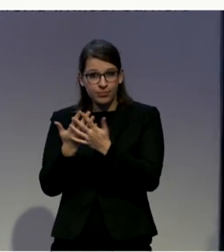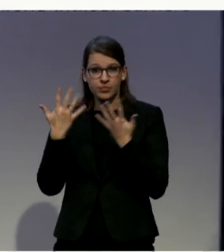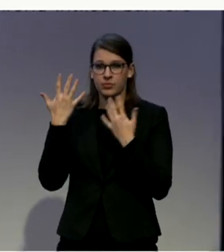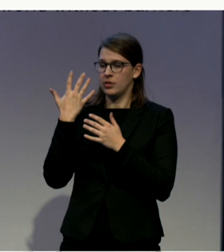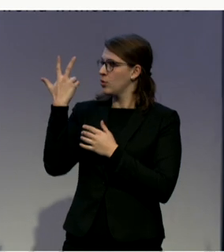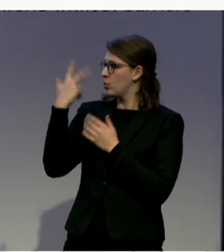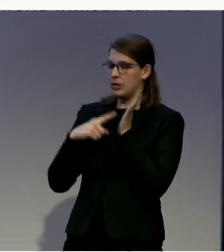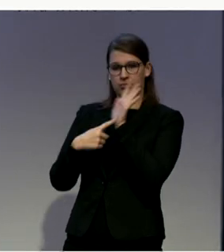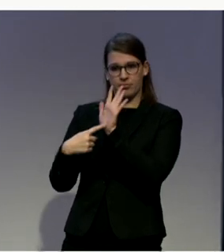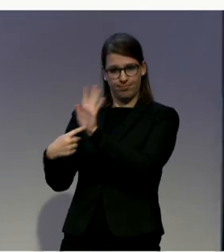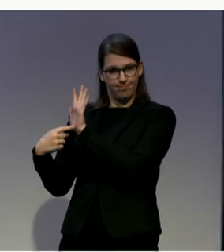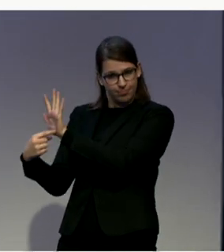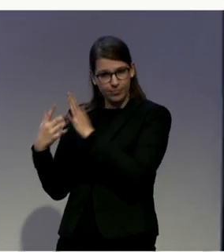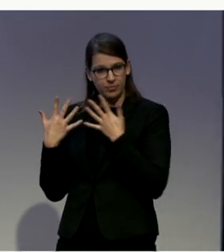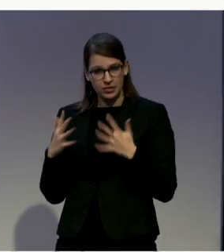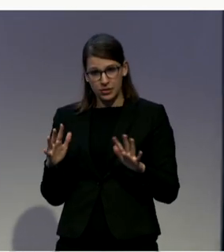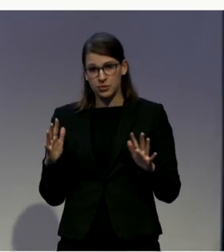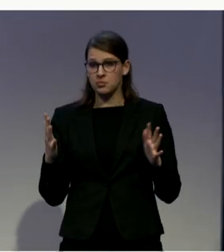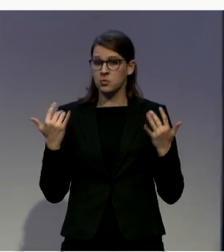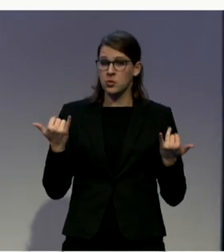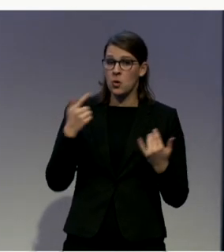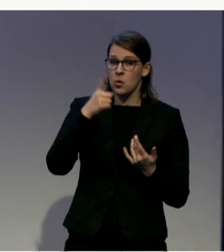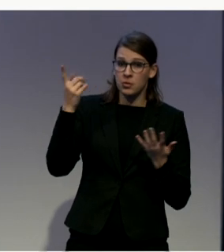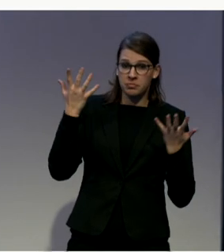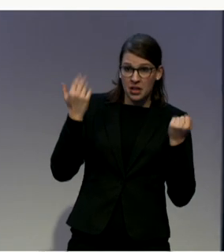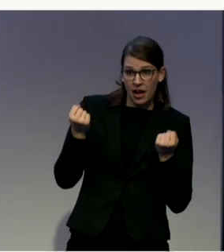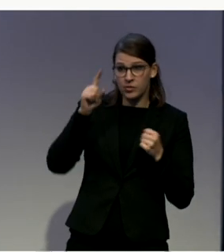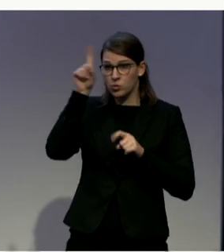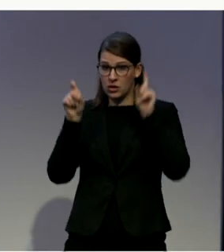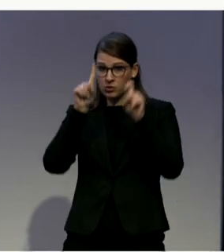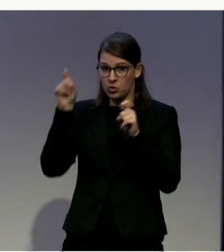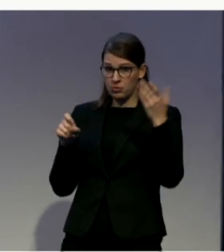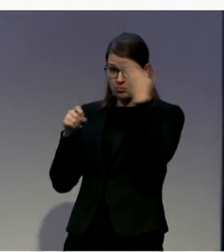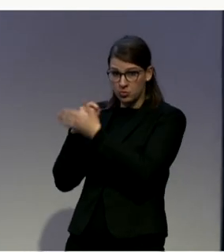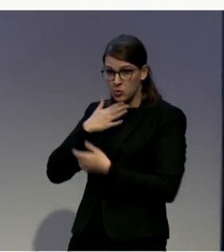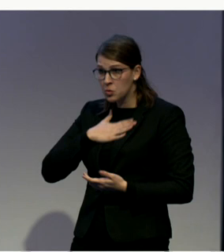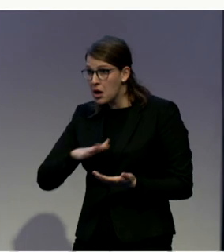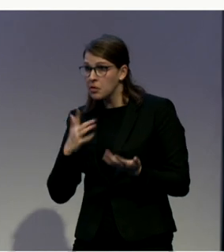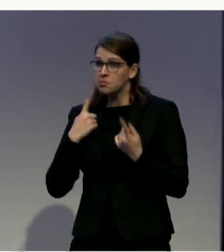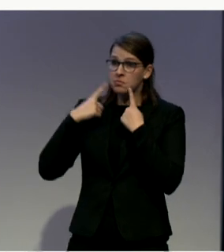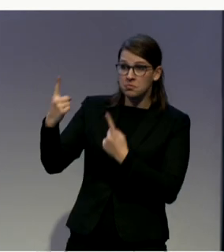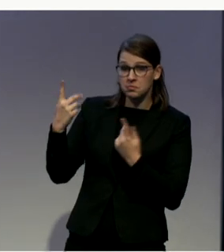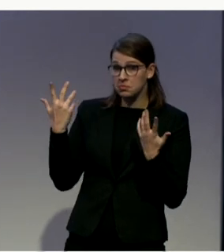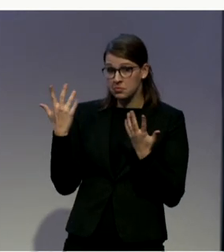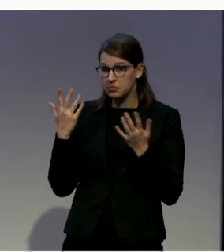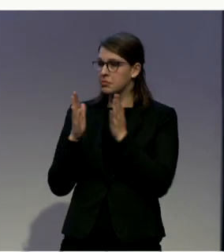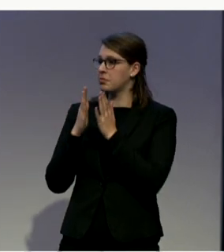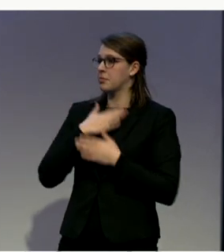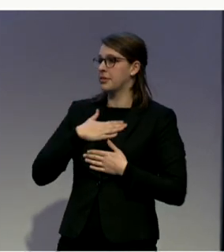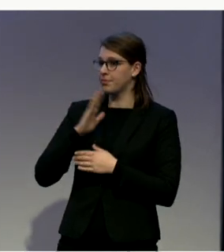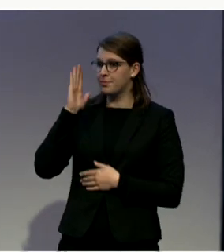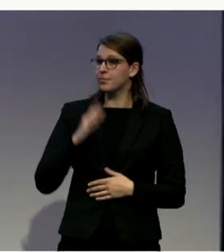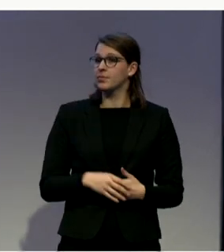Do you have questions or comments to our panelists? Please, anybody